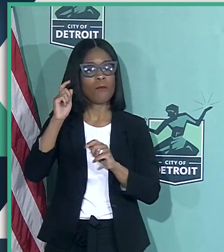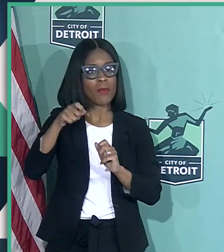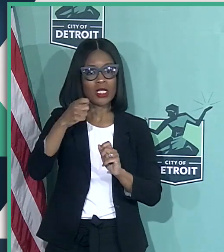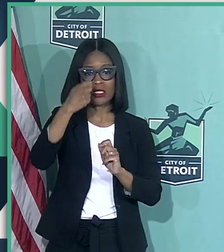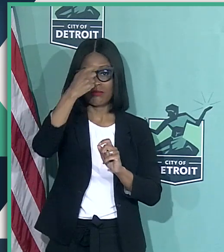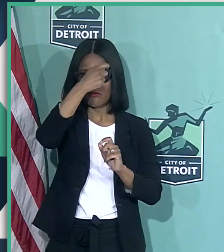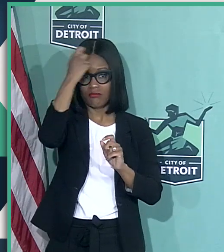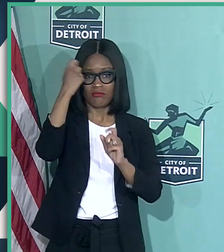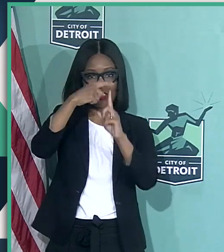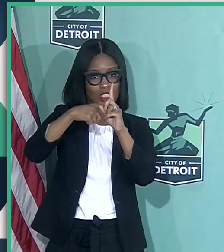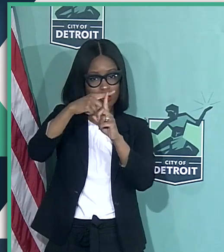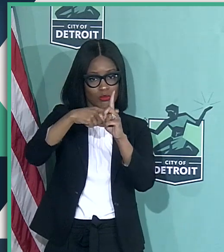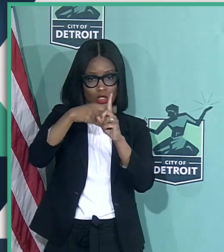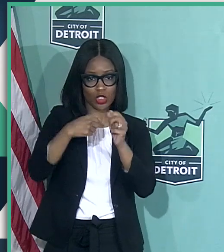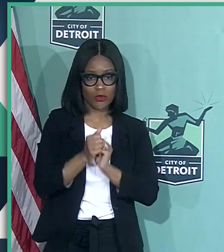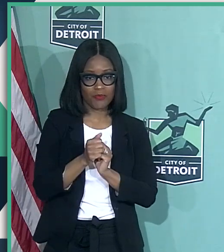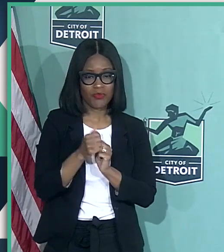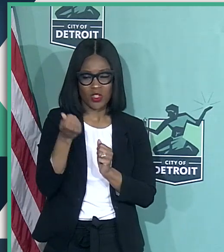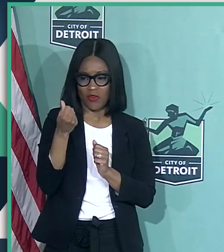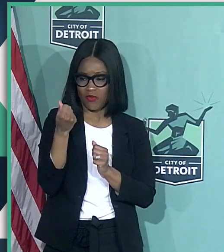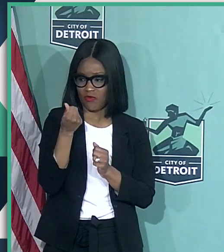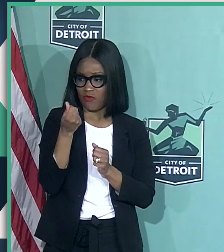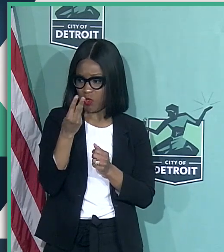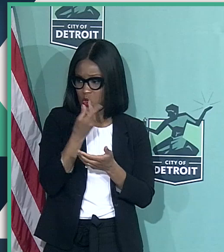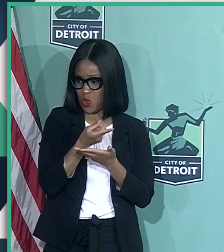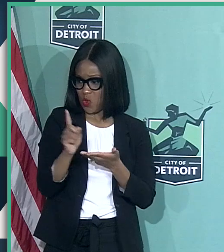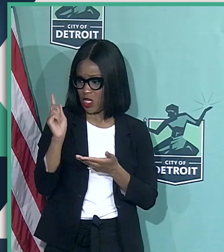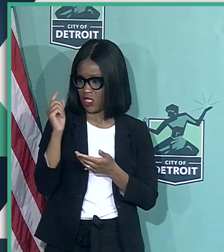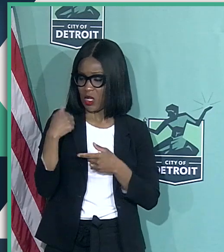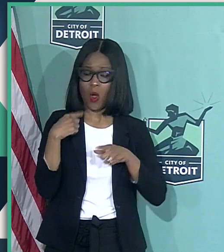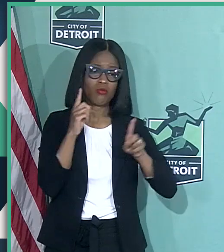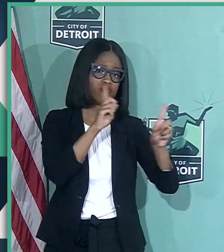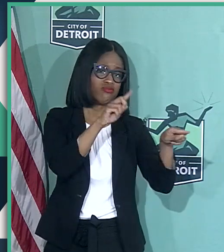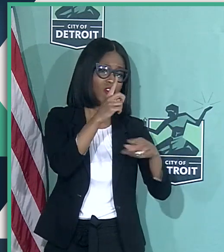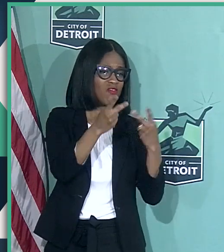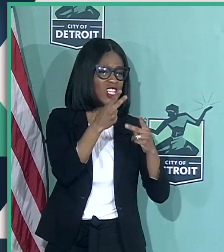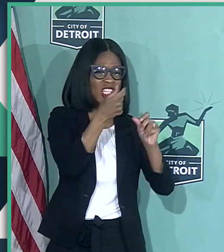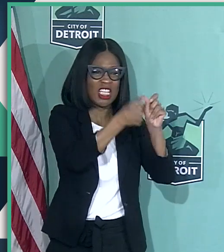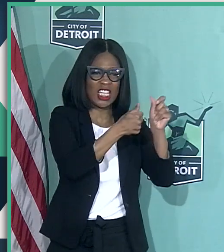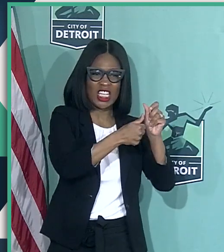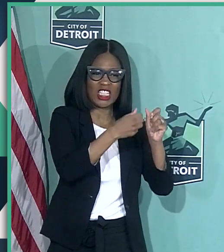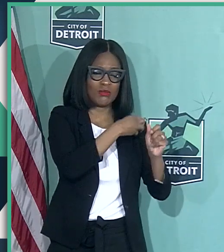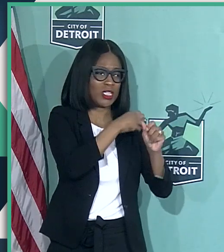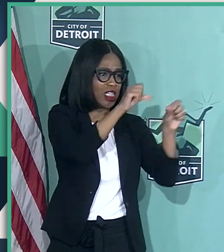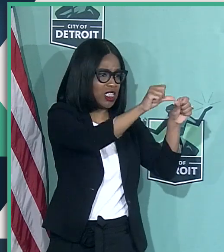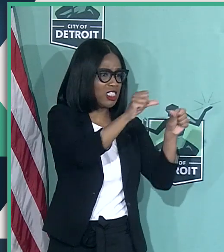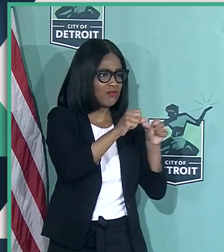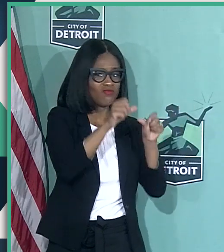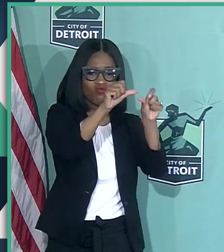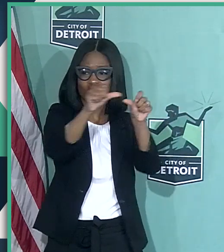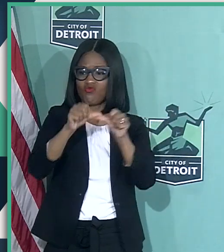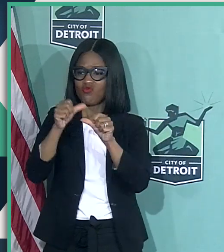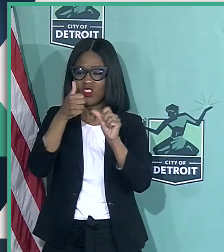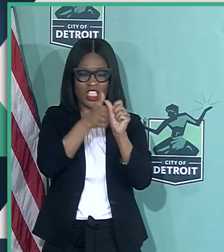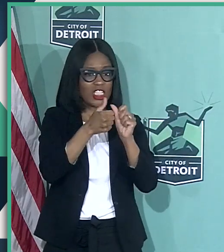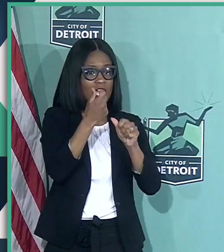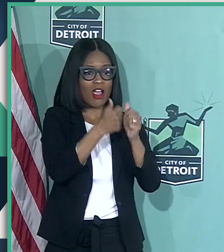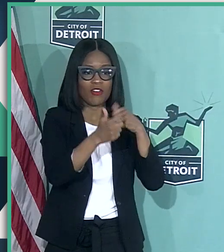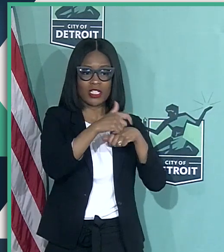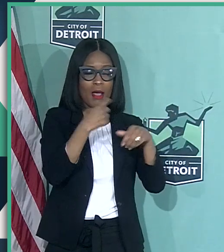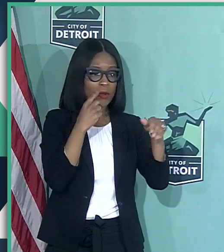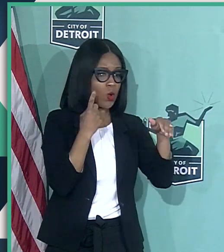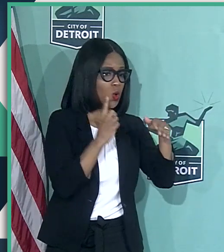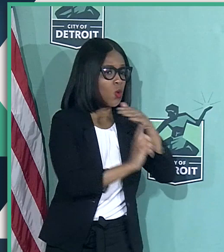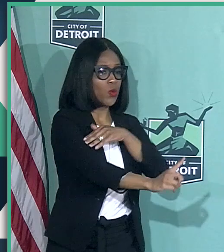I went to visit. I visited all the precincts. Every time I've gone to the precinct, coming in, they check my temperature. Coming